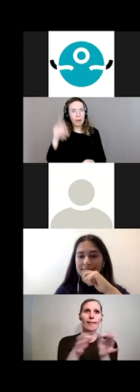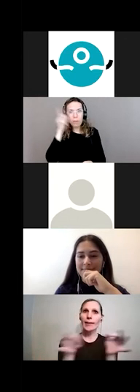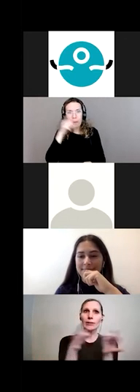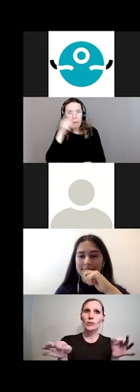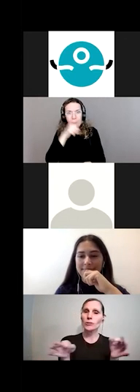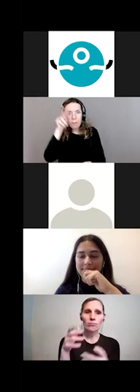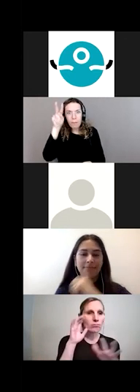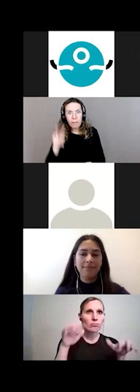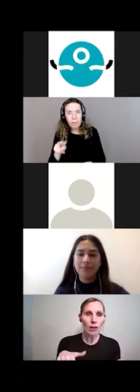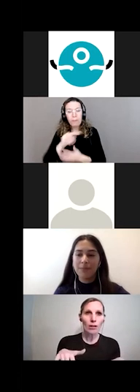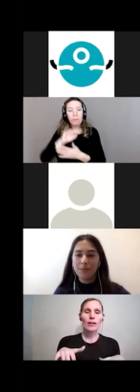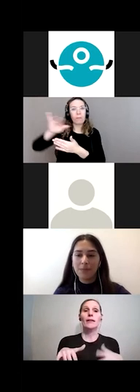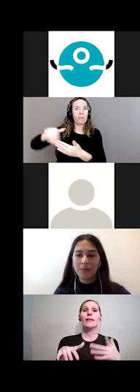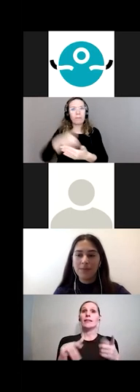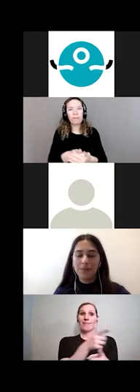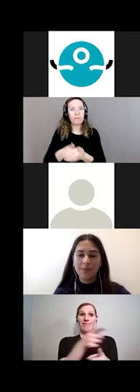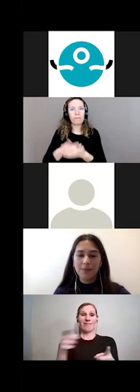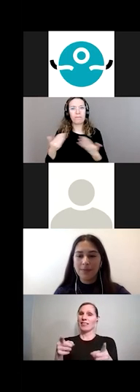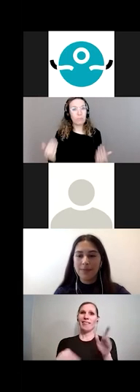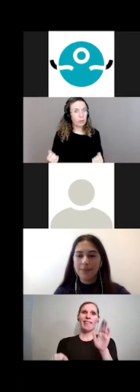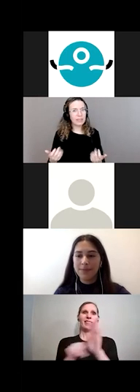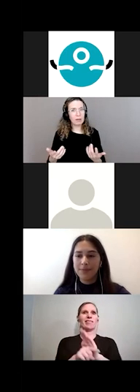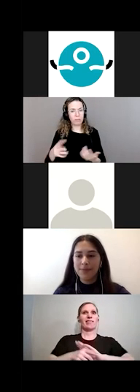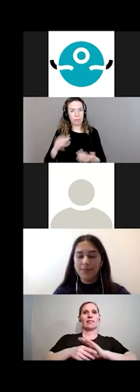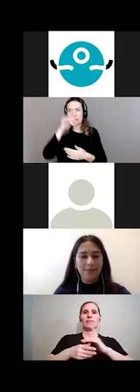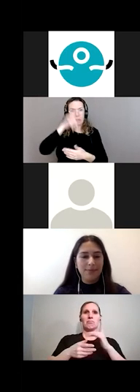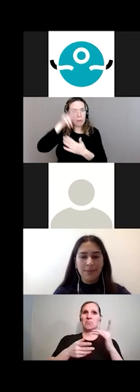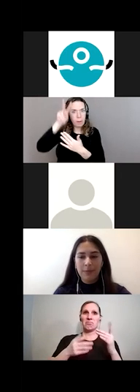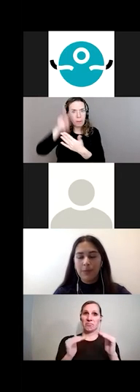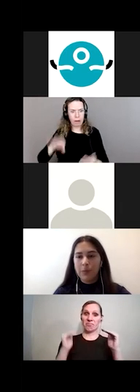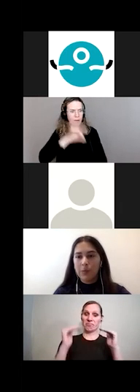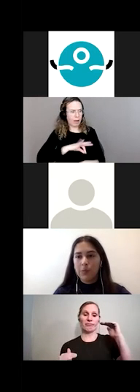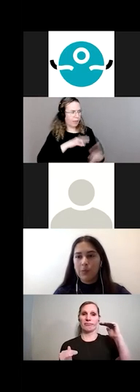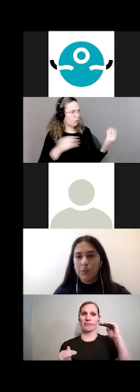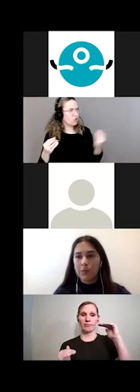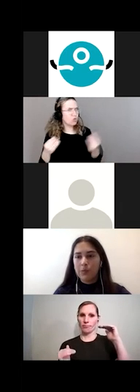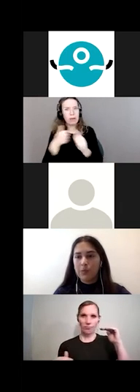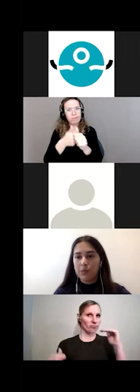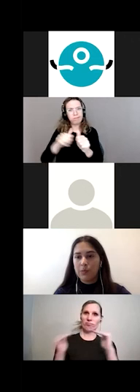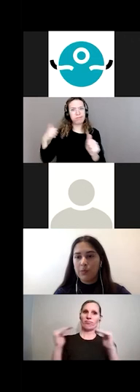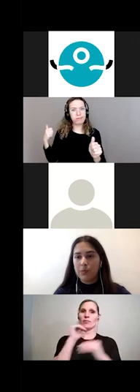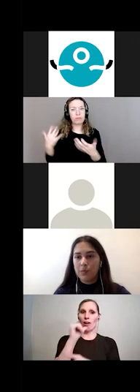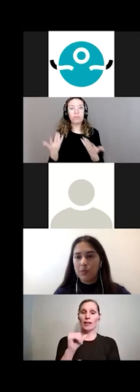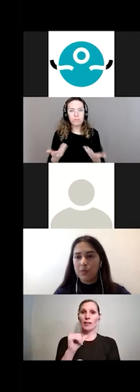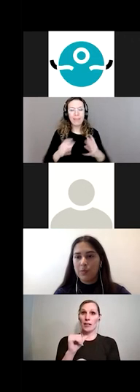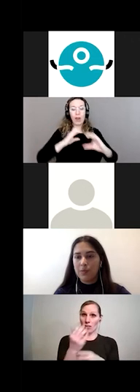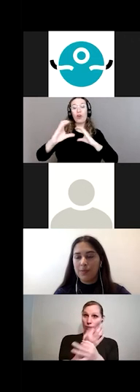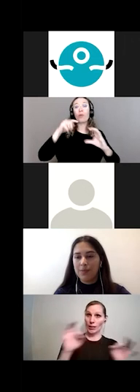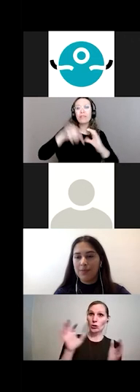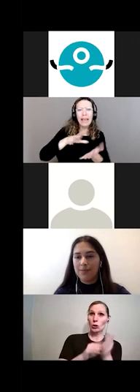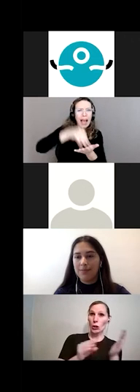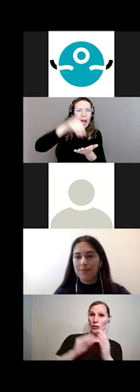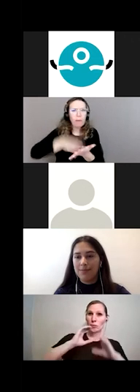speakers find themselves at a disadvantage to the rest of the world. The freedom to communicate, learn, and work in